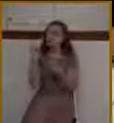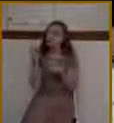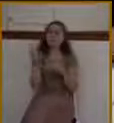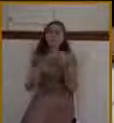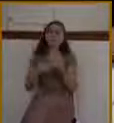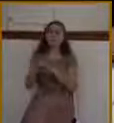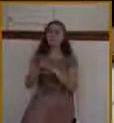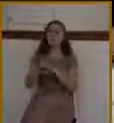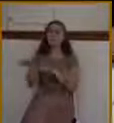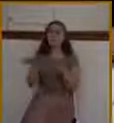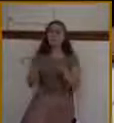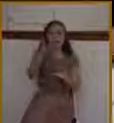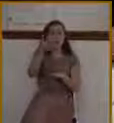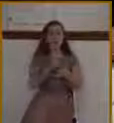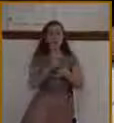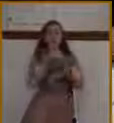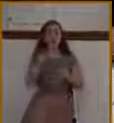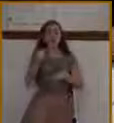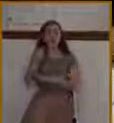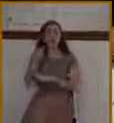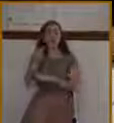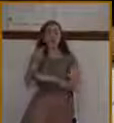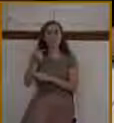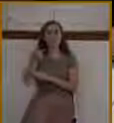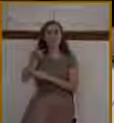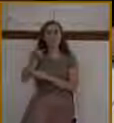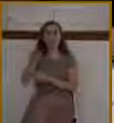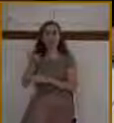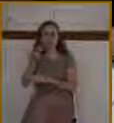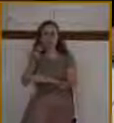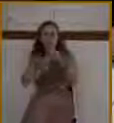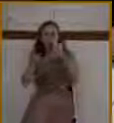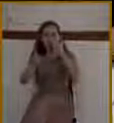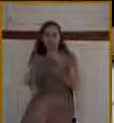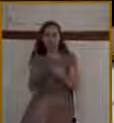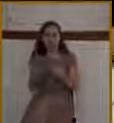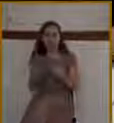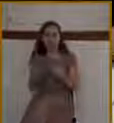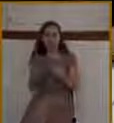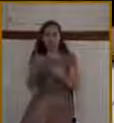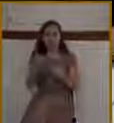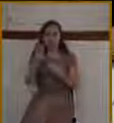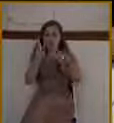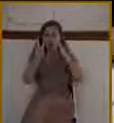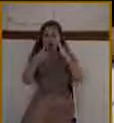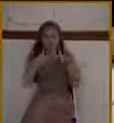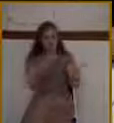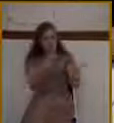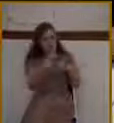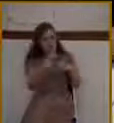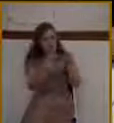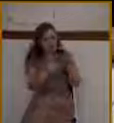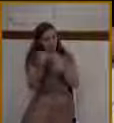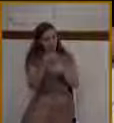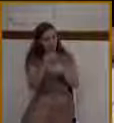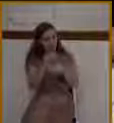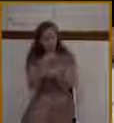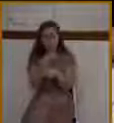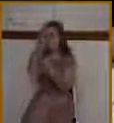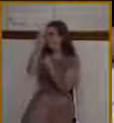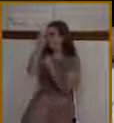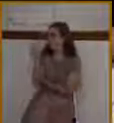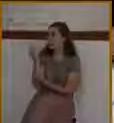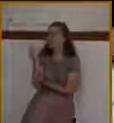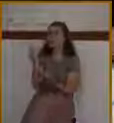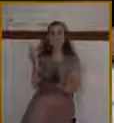build a temple. They obey. They build the temple. And then what happens after the temple is built? In Haggai chapter